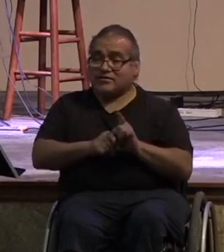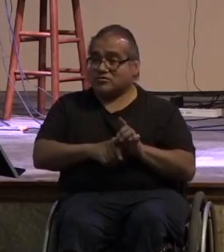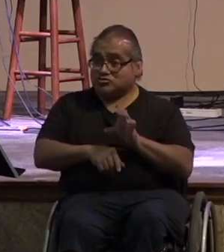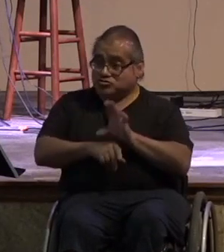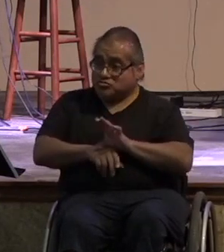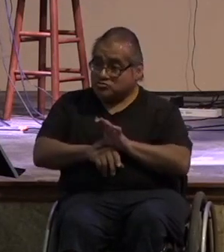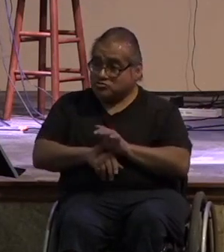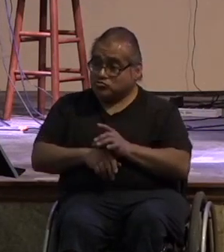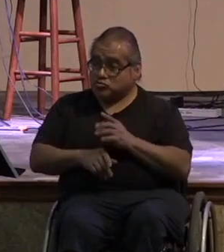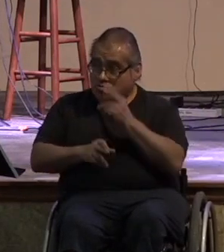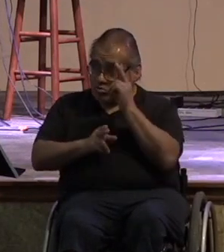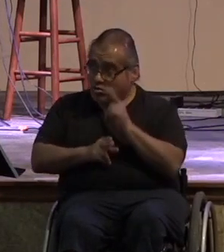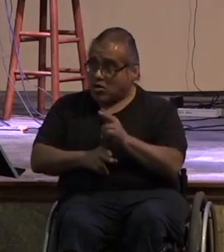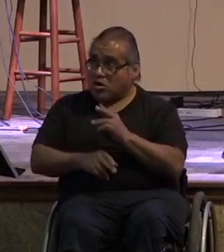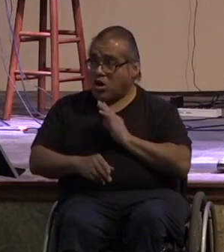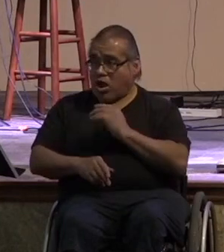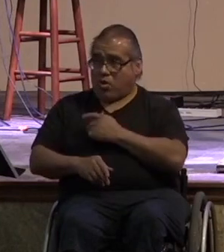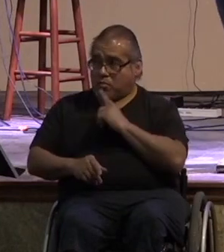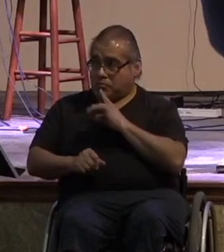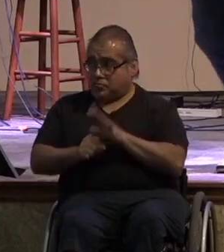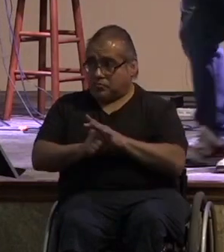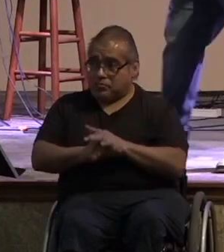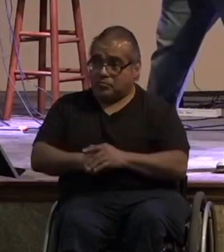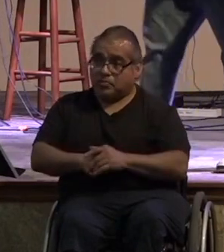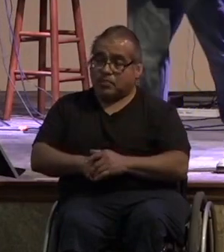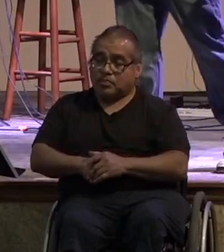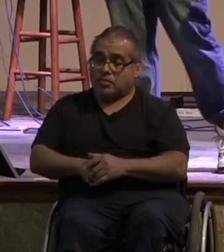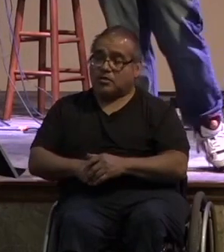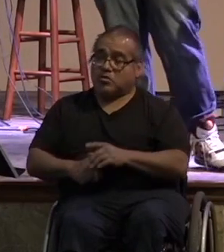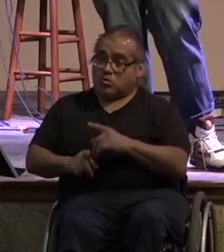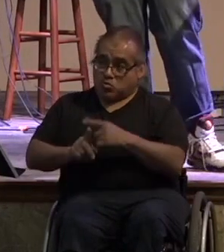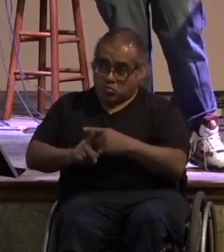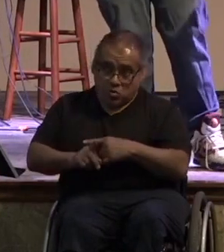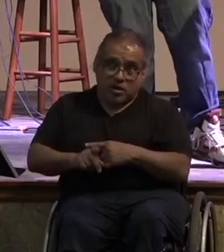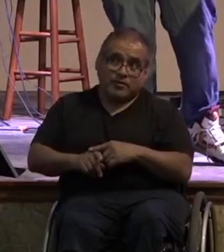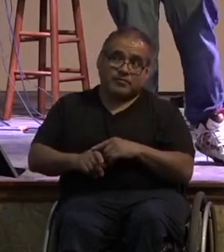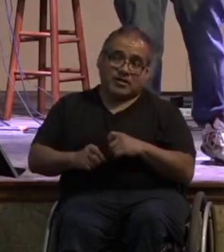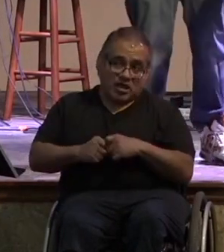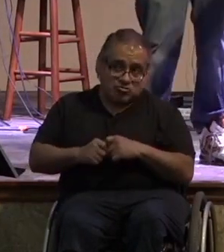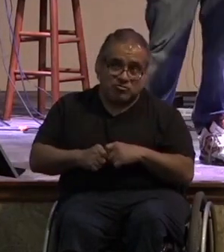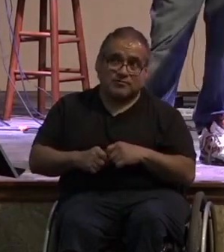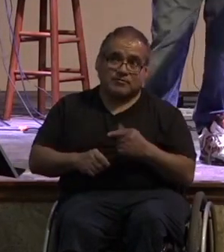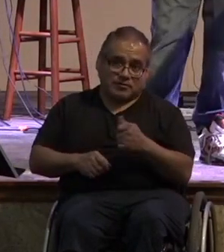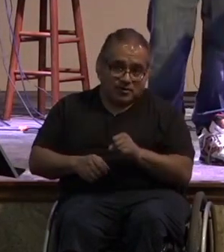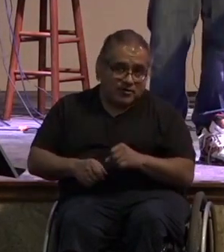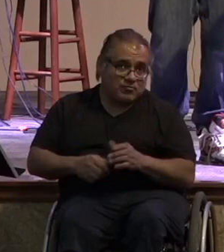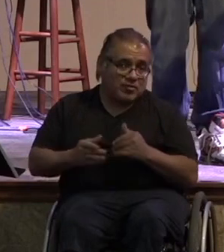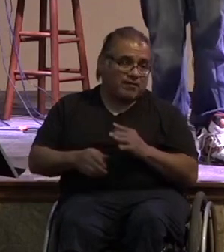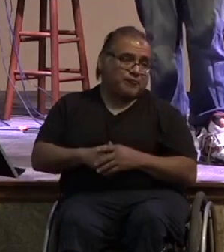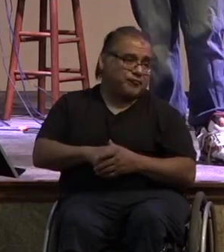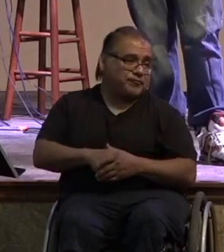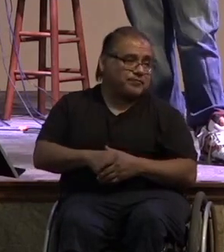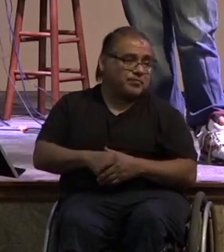believers to honor our our uh the people we rent from the businesses that we engage with the the